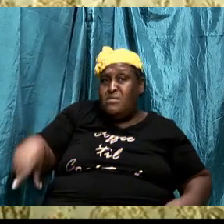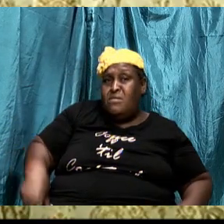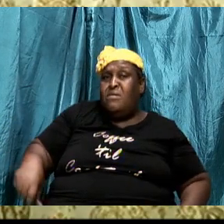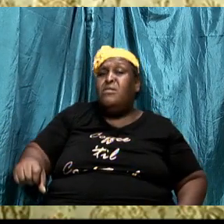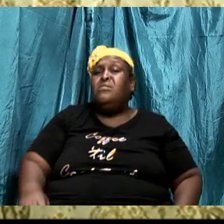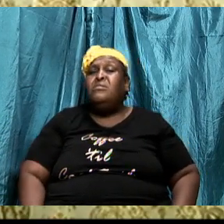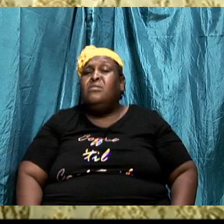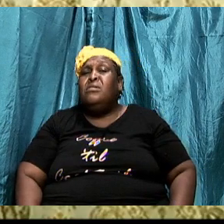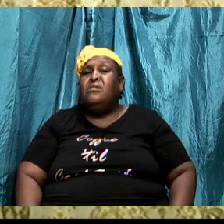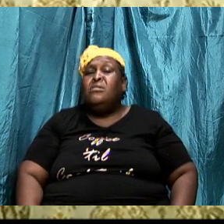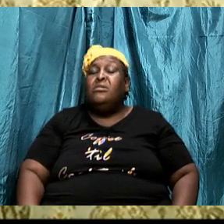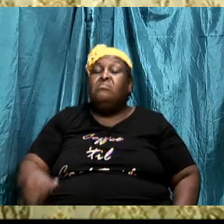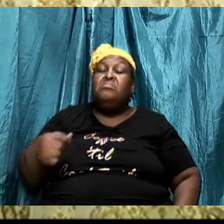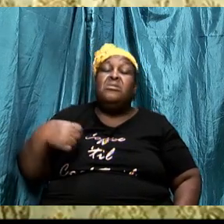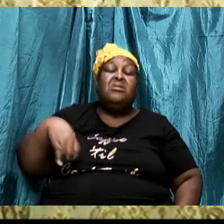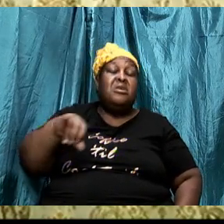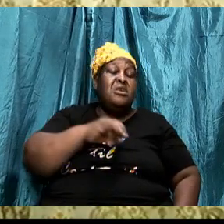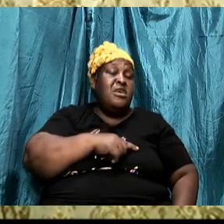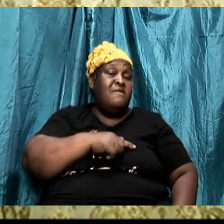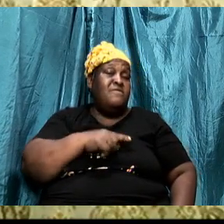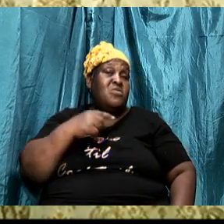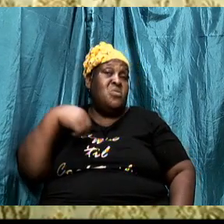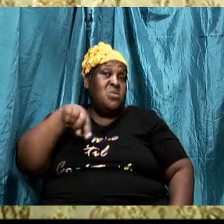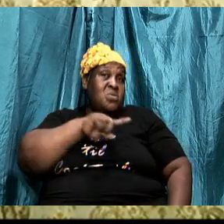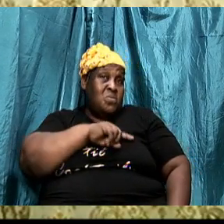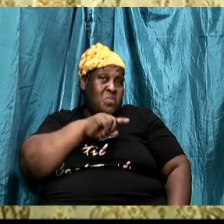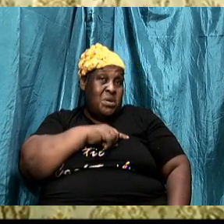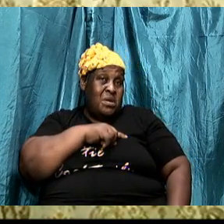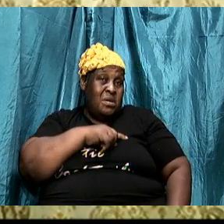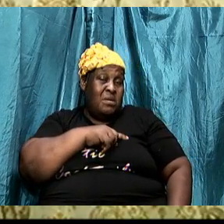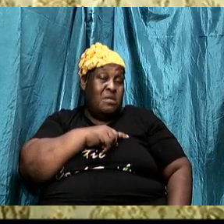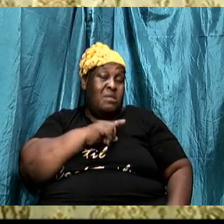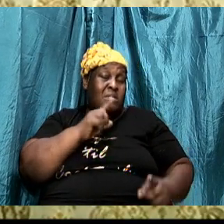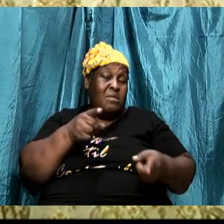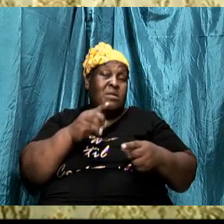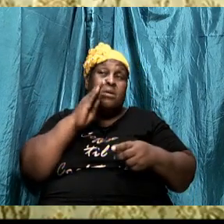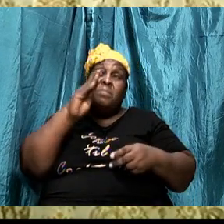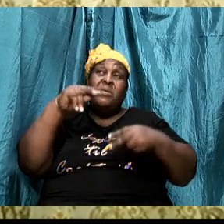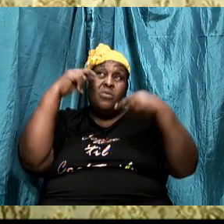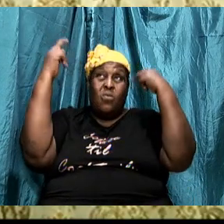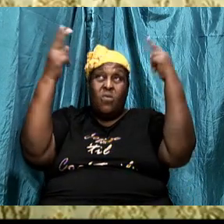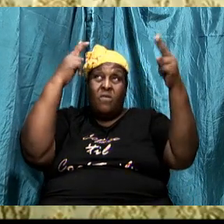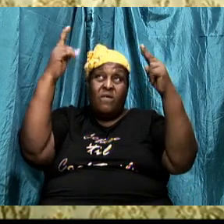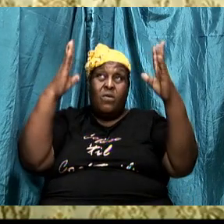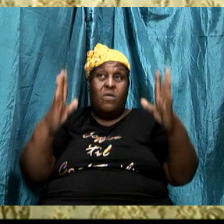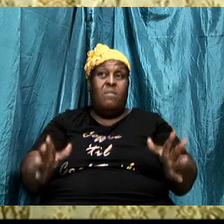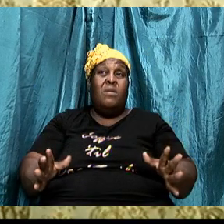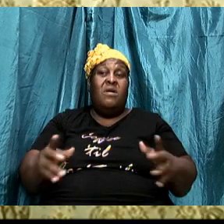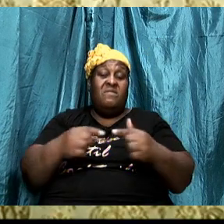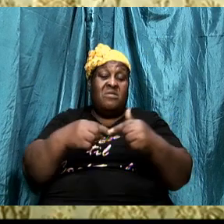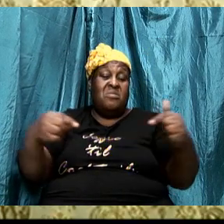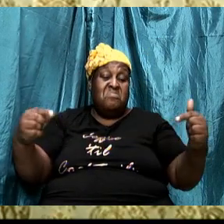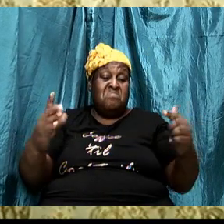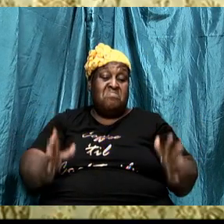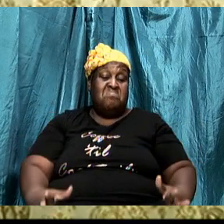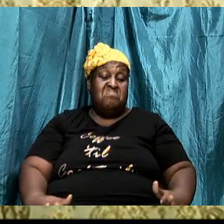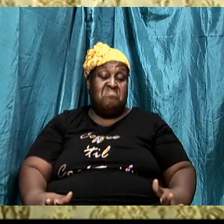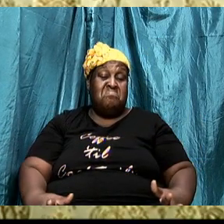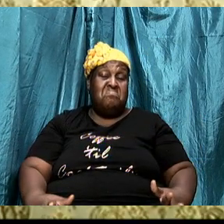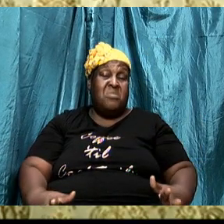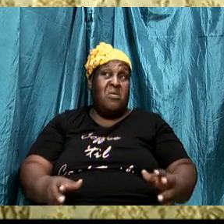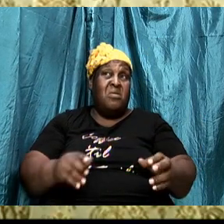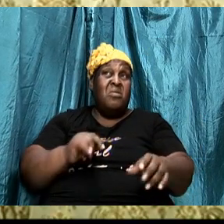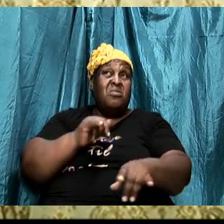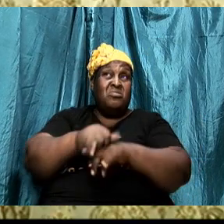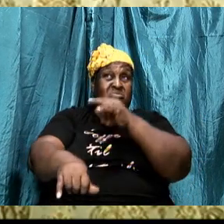that if we are going to overcome the adversary, if we are going to overcome the fiery dart, that if we are going